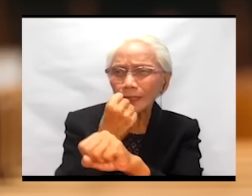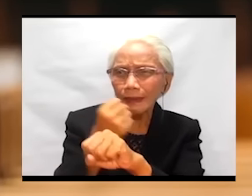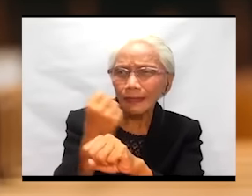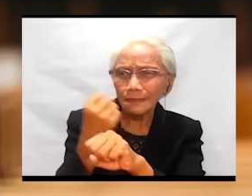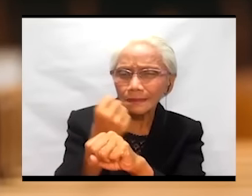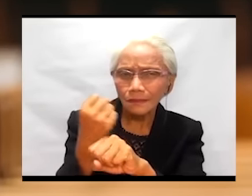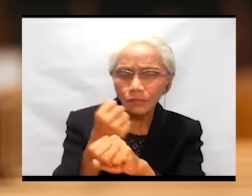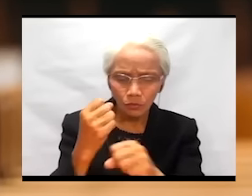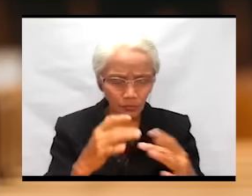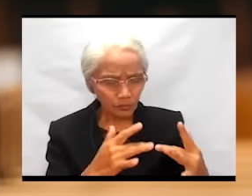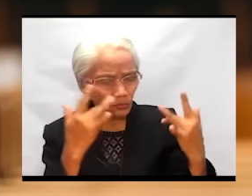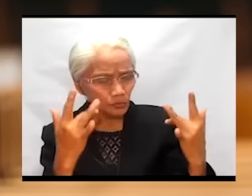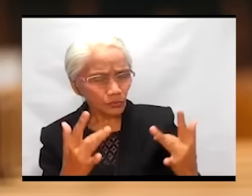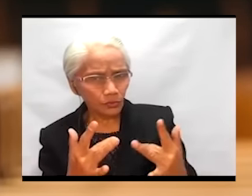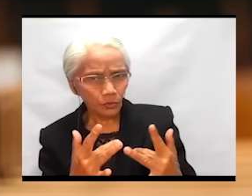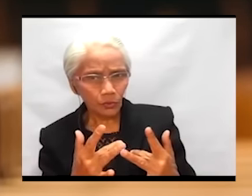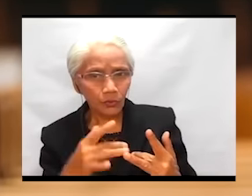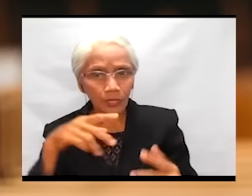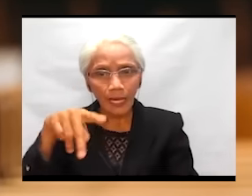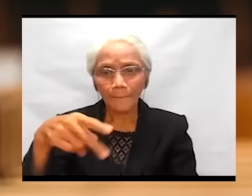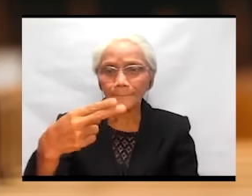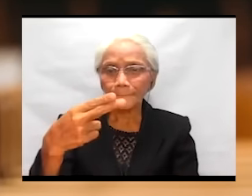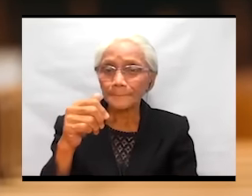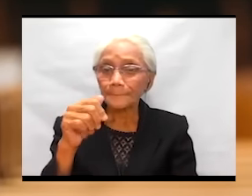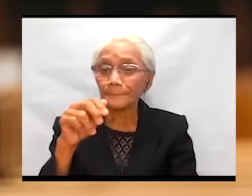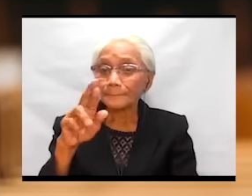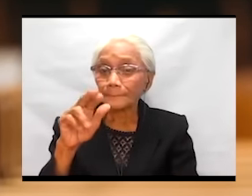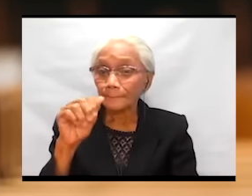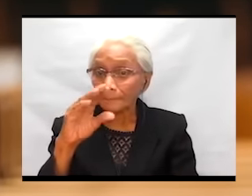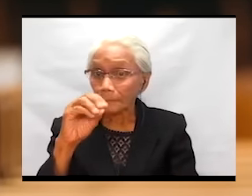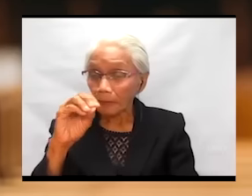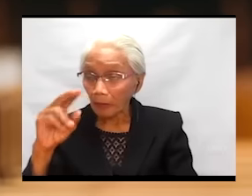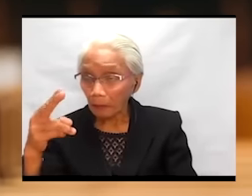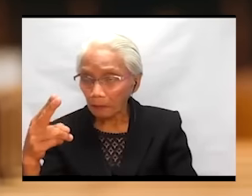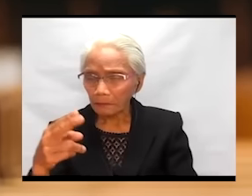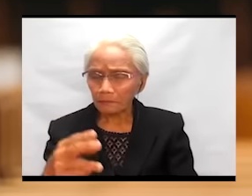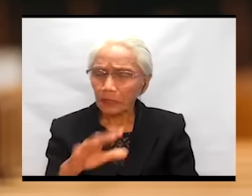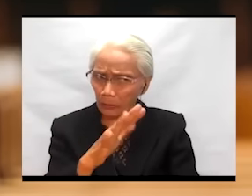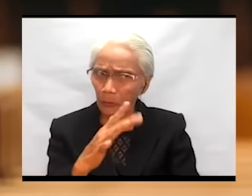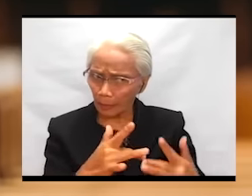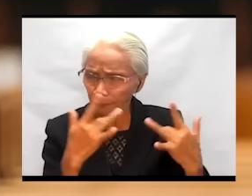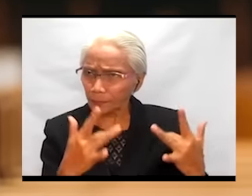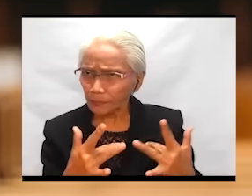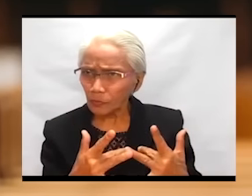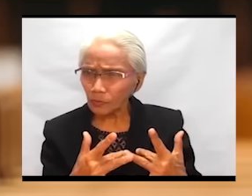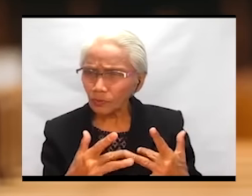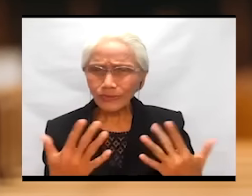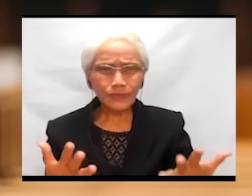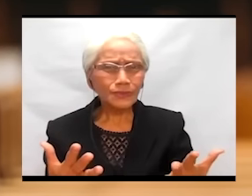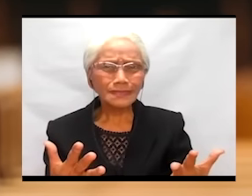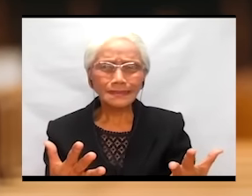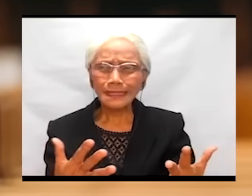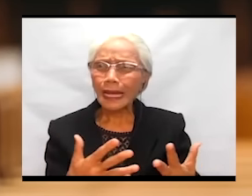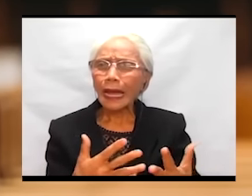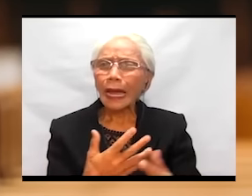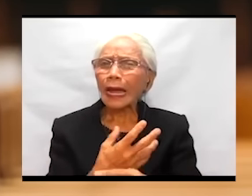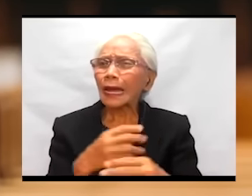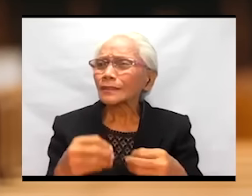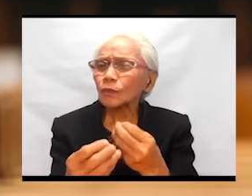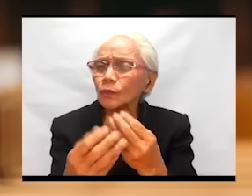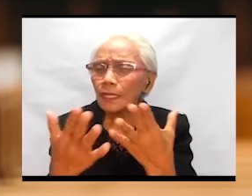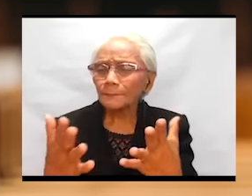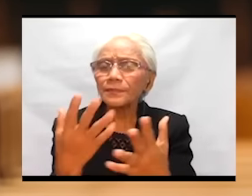is a heart that refuses to grant freedom to others. So we can even